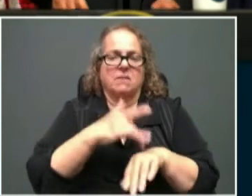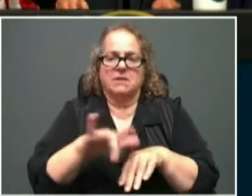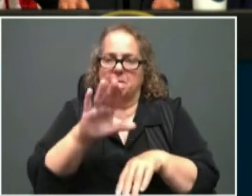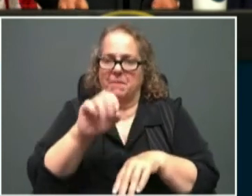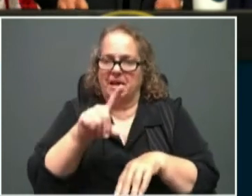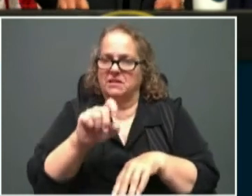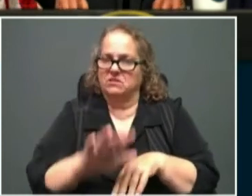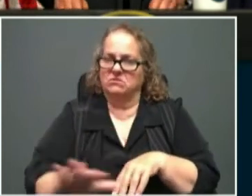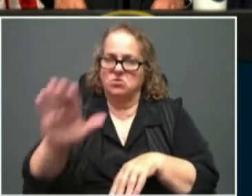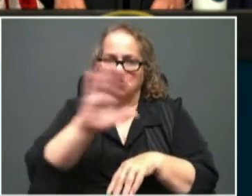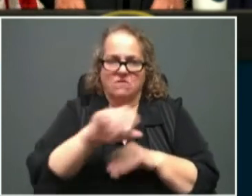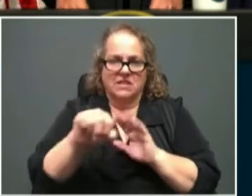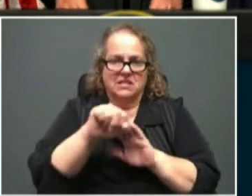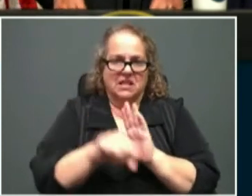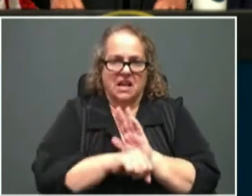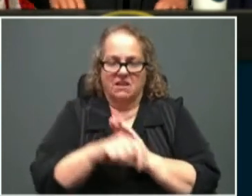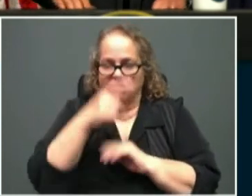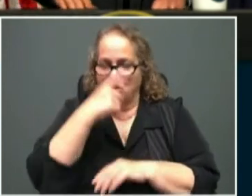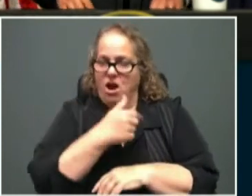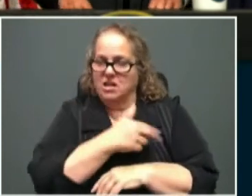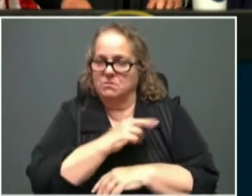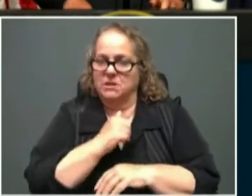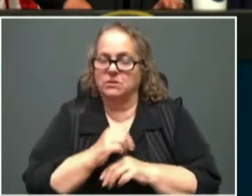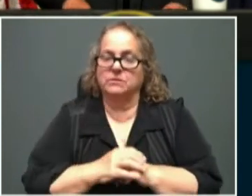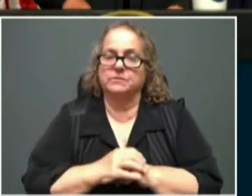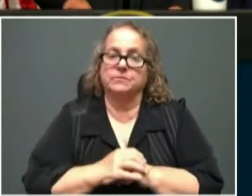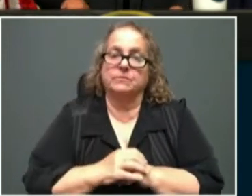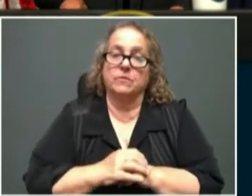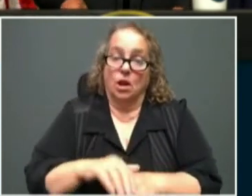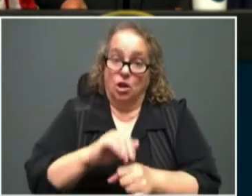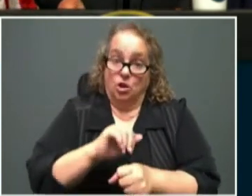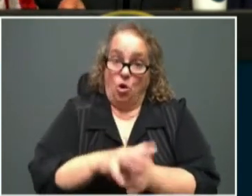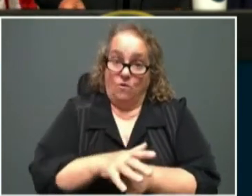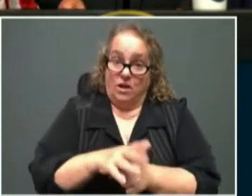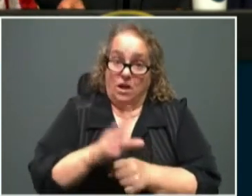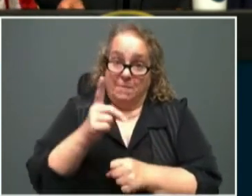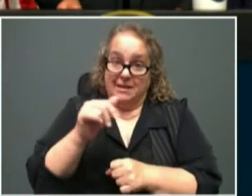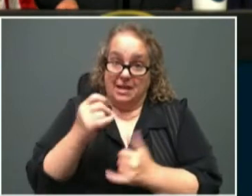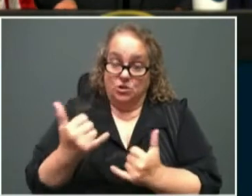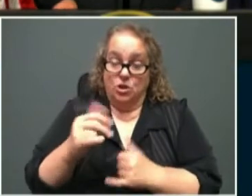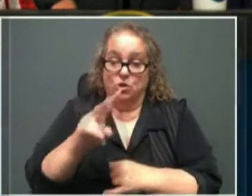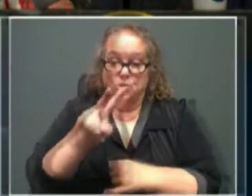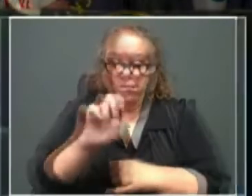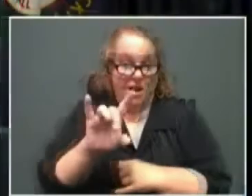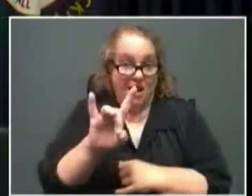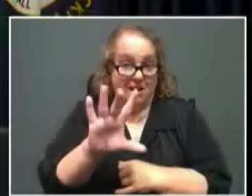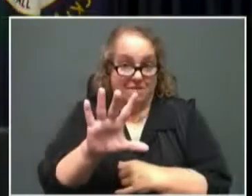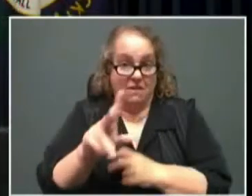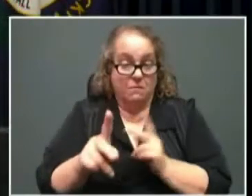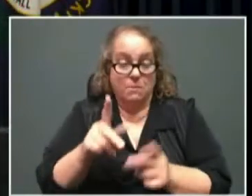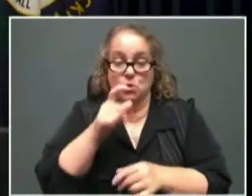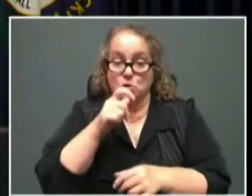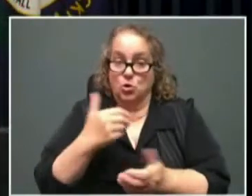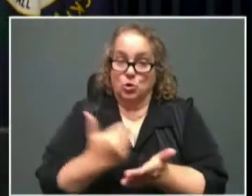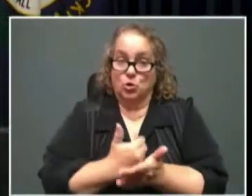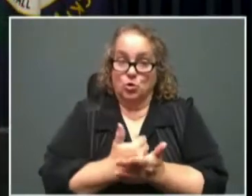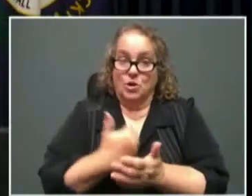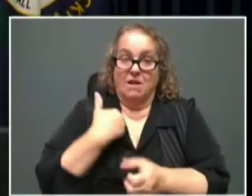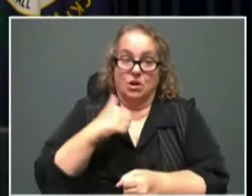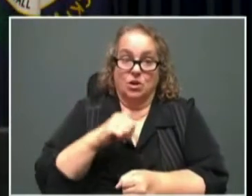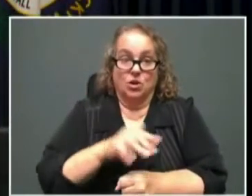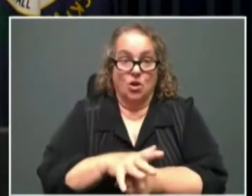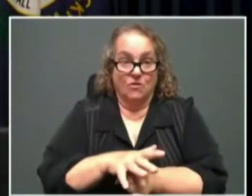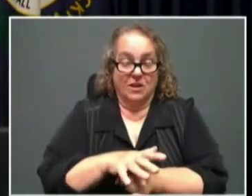All right, COVID update for today. 285 new COVID cases. That is around